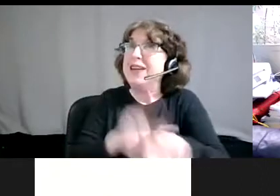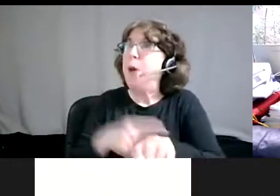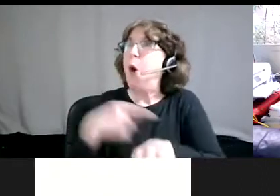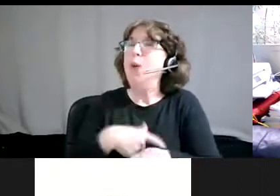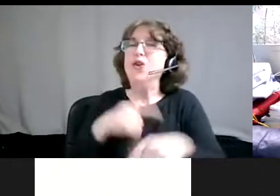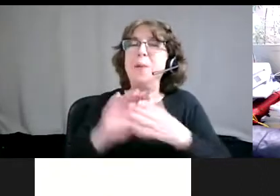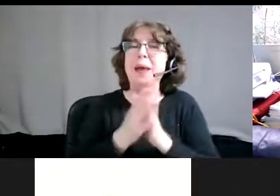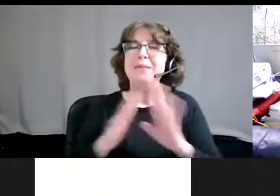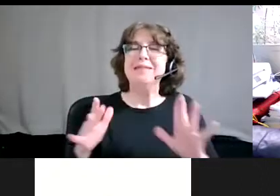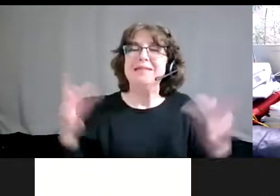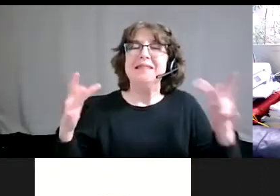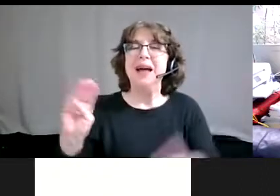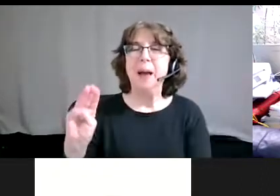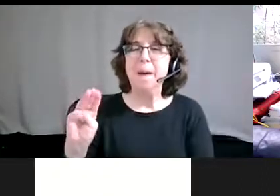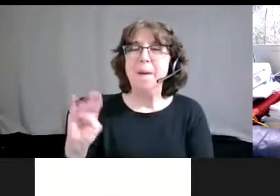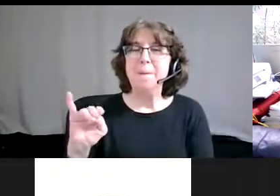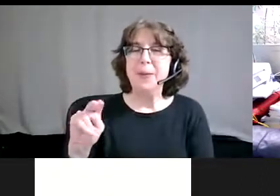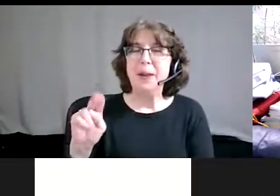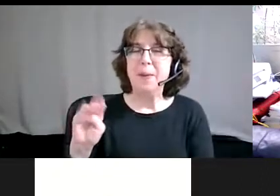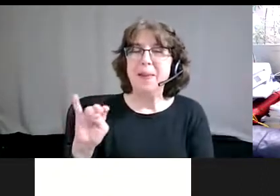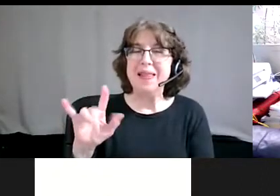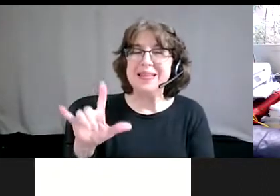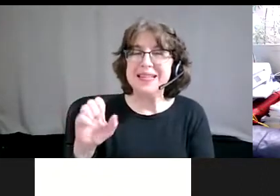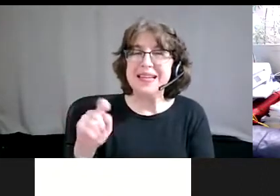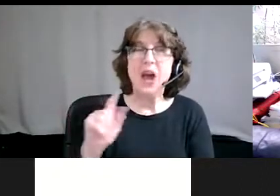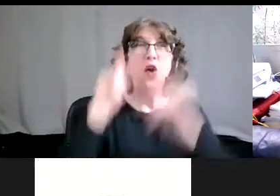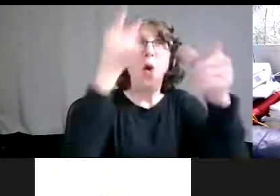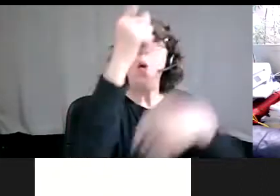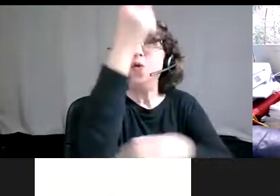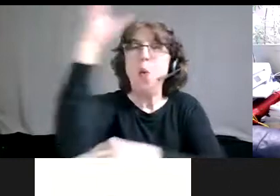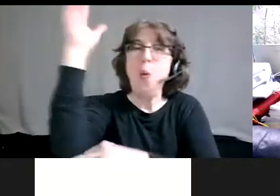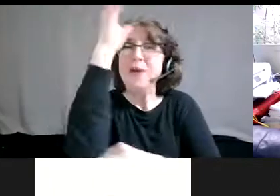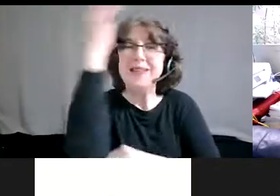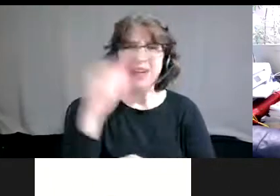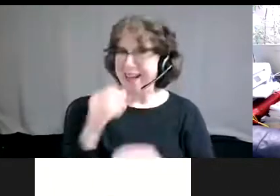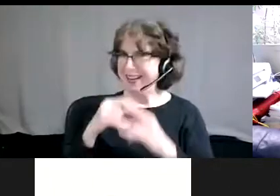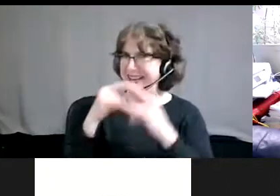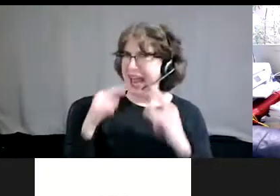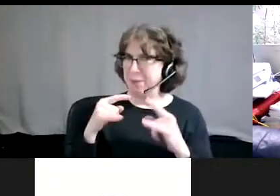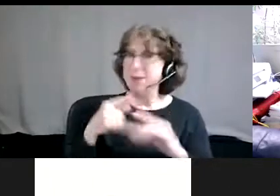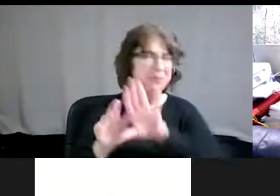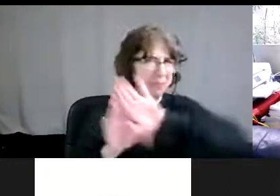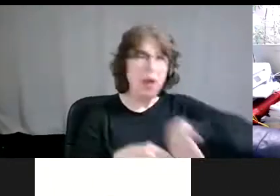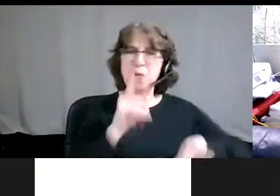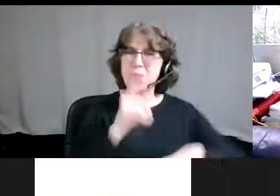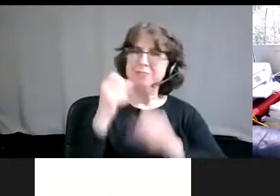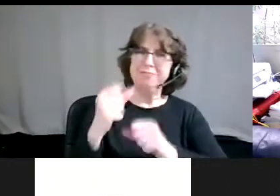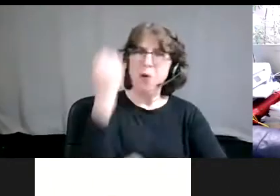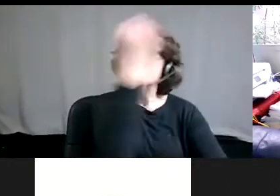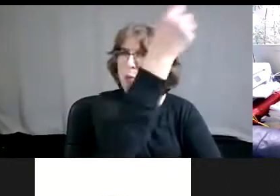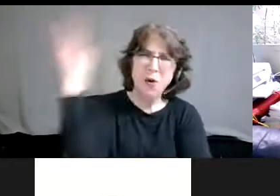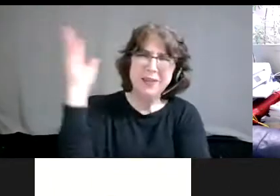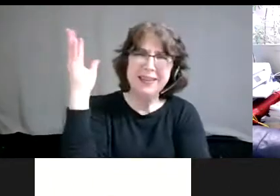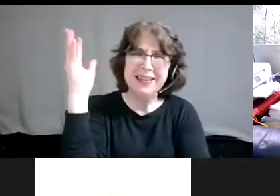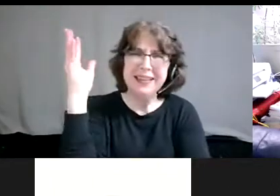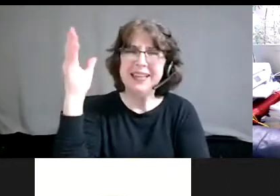and we should go in the woods and, you know, not, not in the campsite, in the woods, woods. And then, and then we can, you know, perhaps